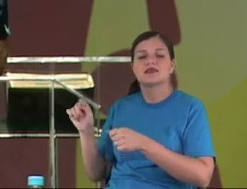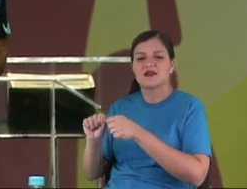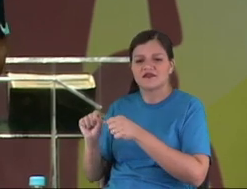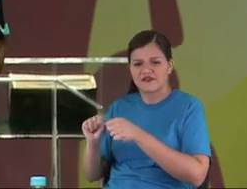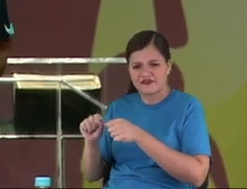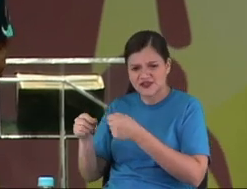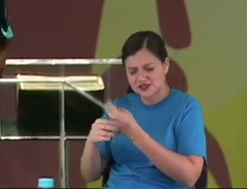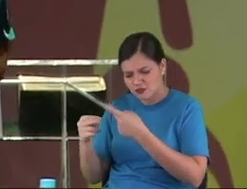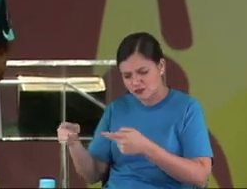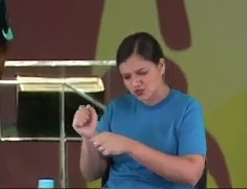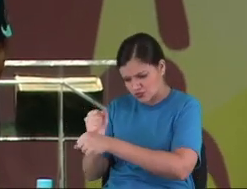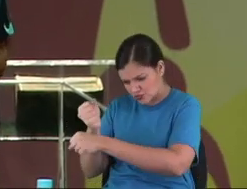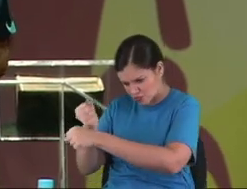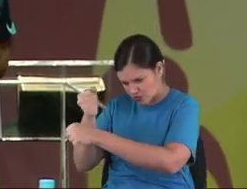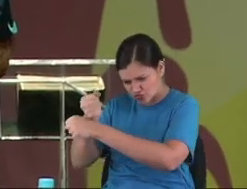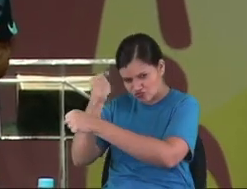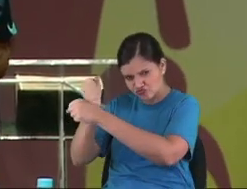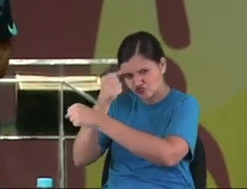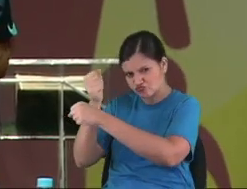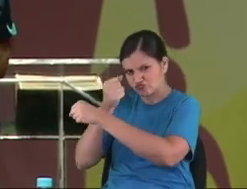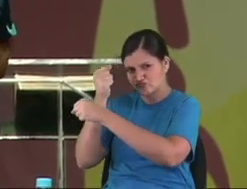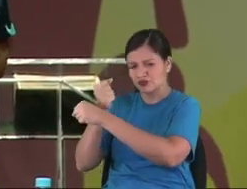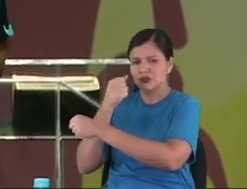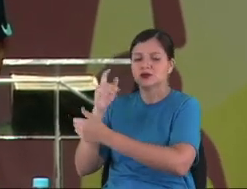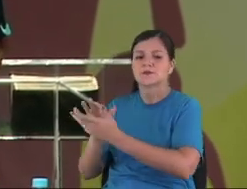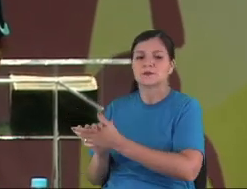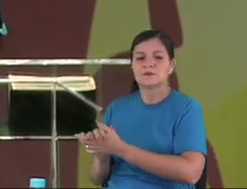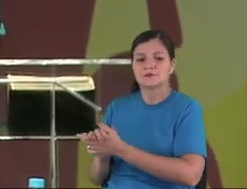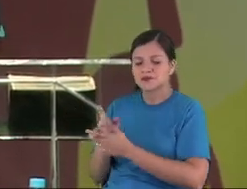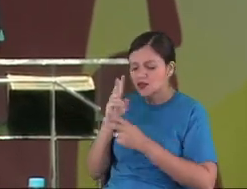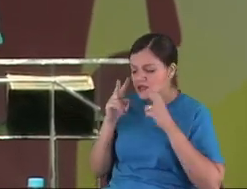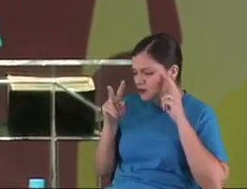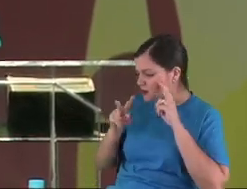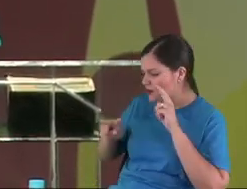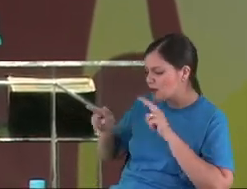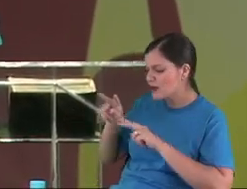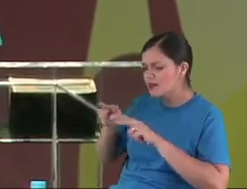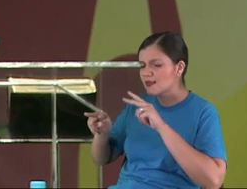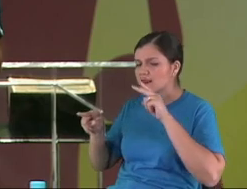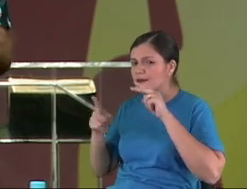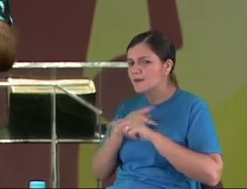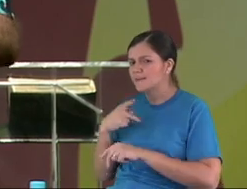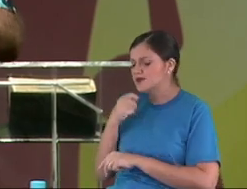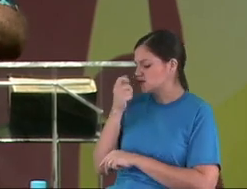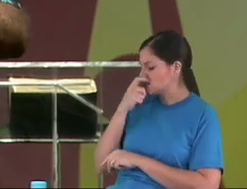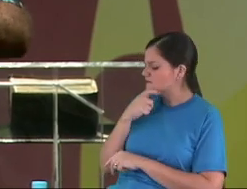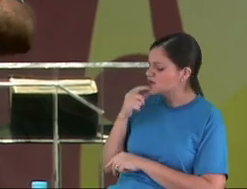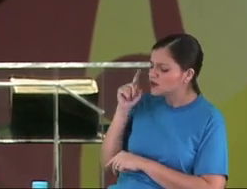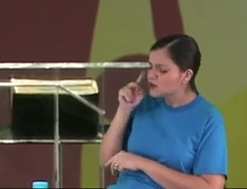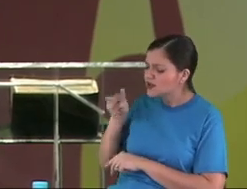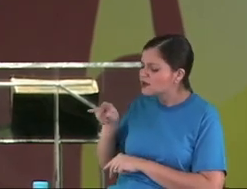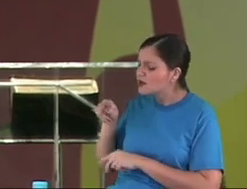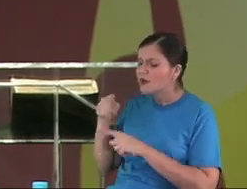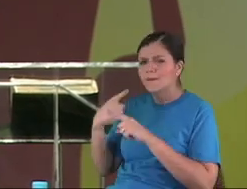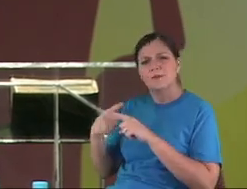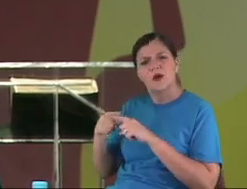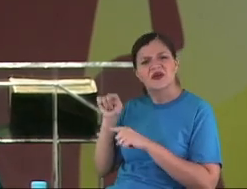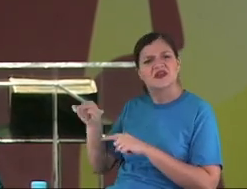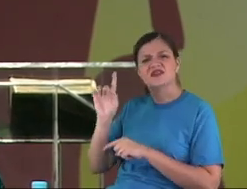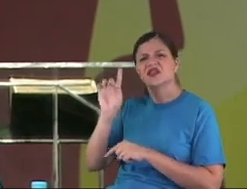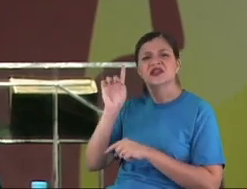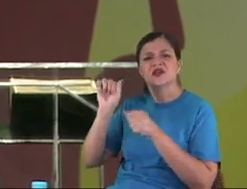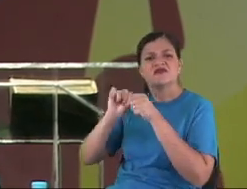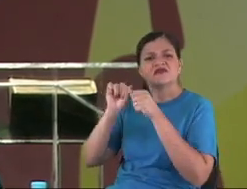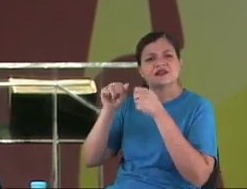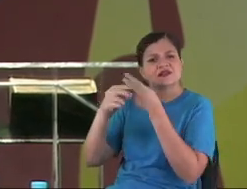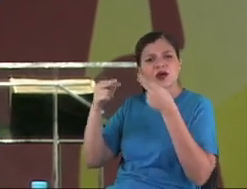He was making some buildings of wood. And I want to know why he used a square.